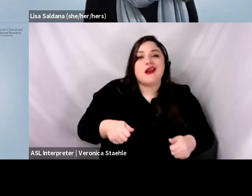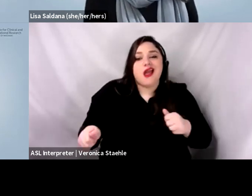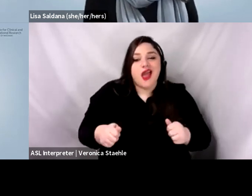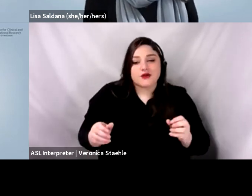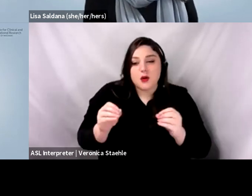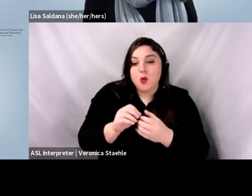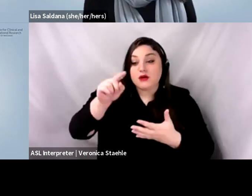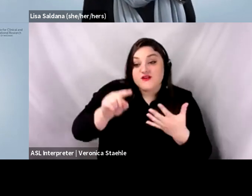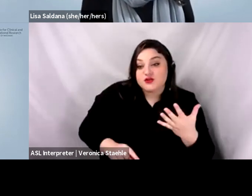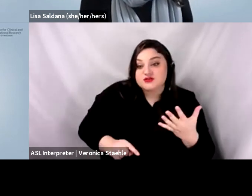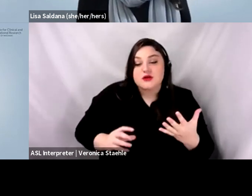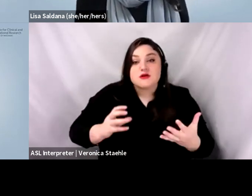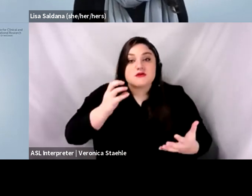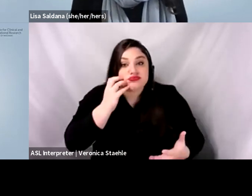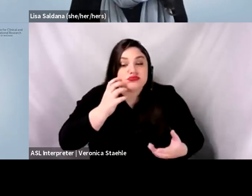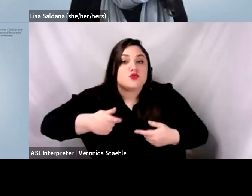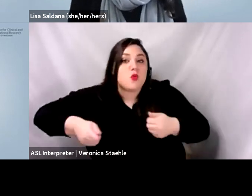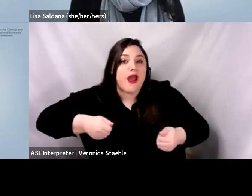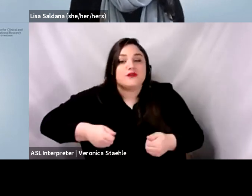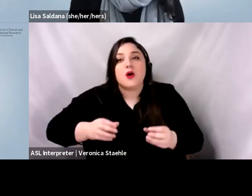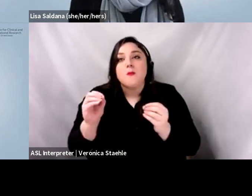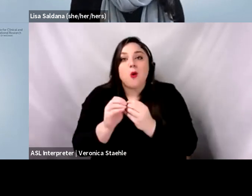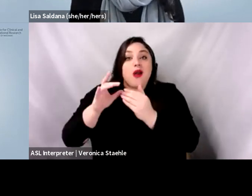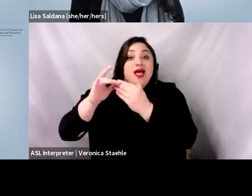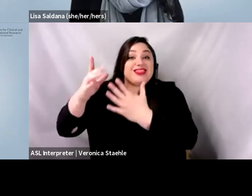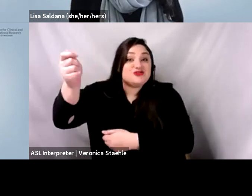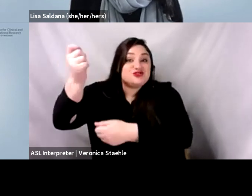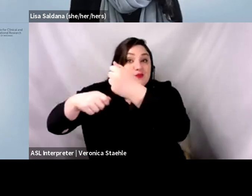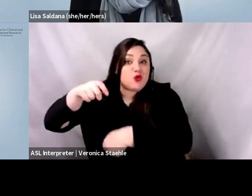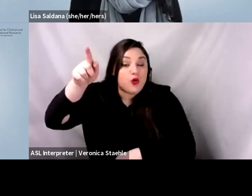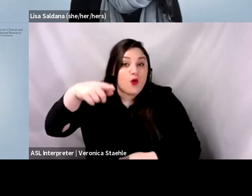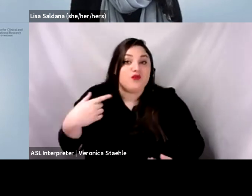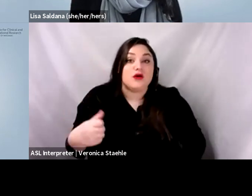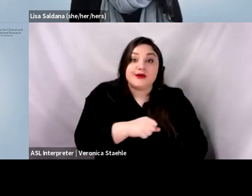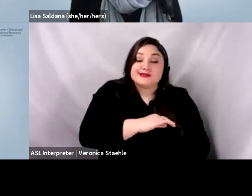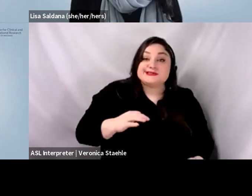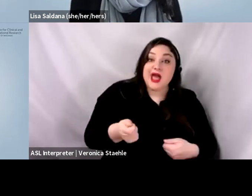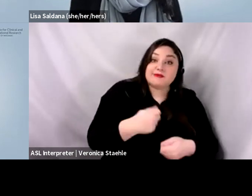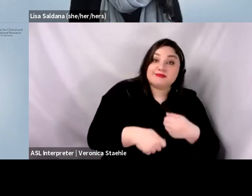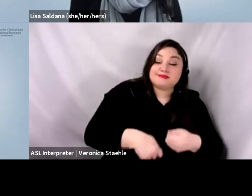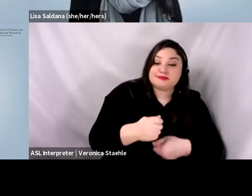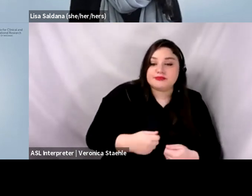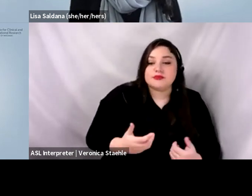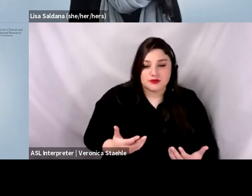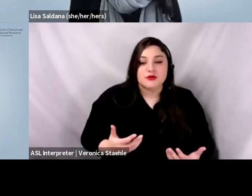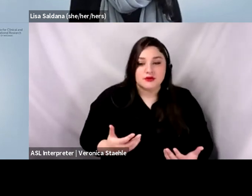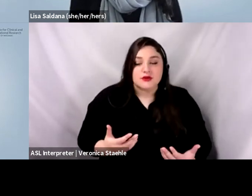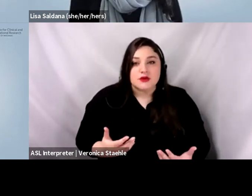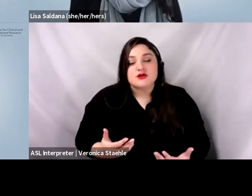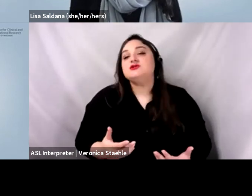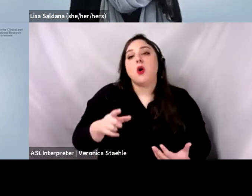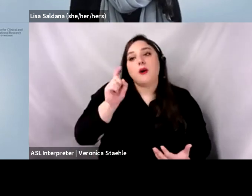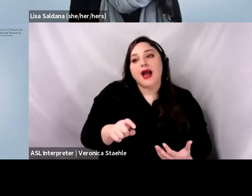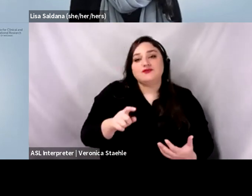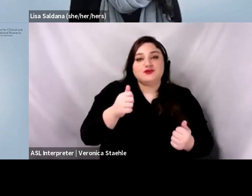leader turnover, staff turnover, and those sorts of things. And that's why we're very excited about a couple of projects we're working on that are implementing different